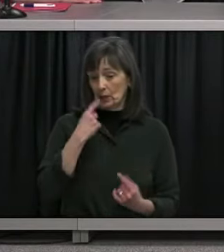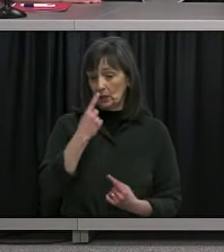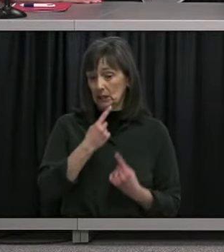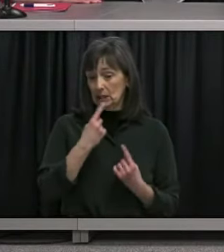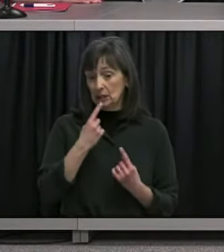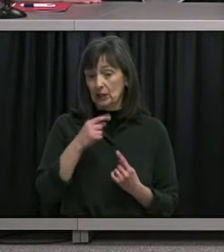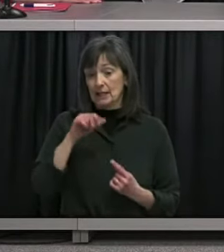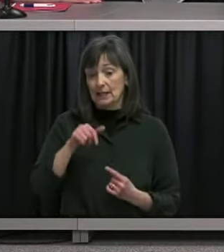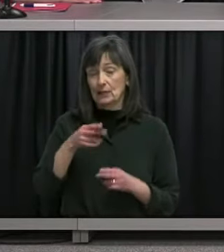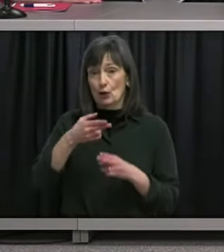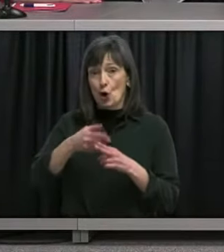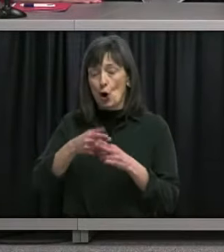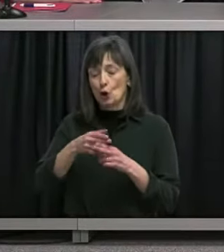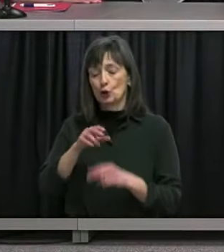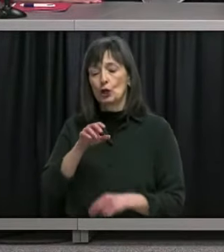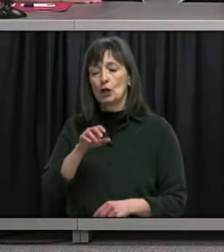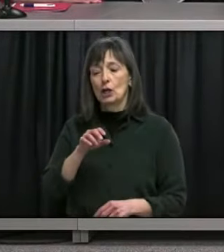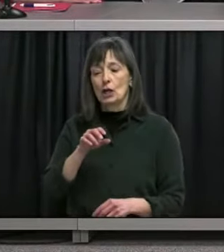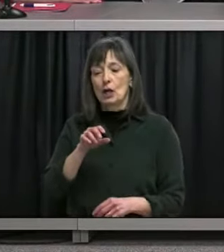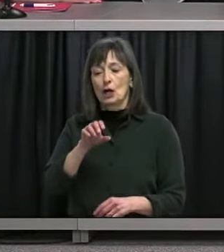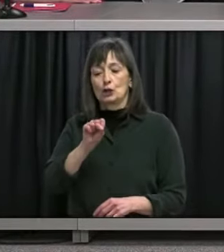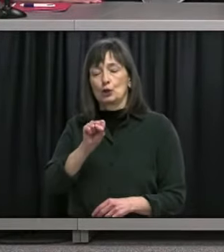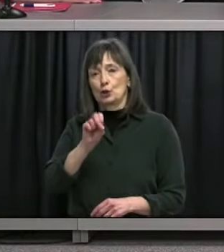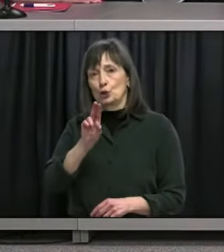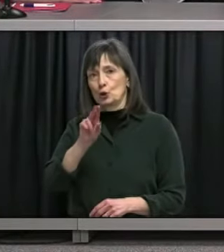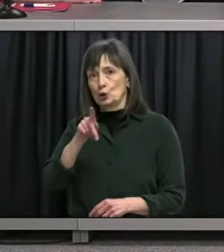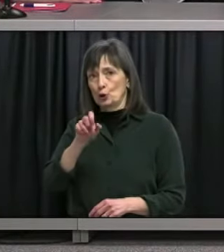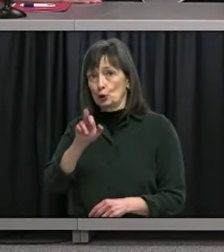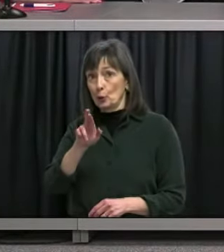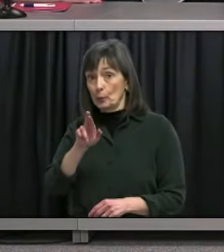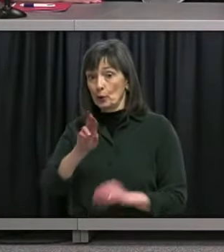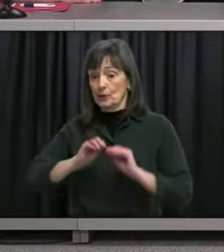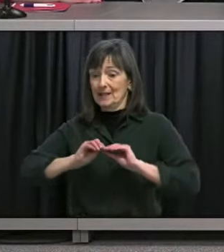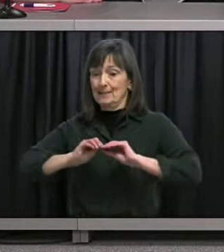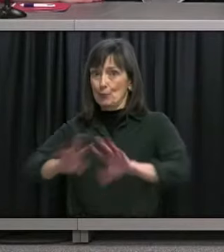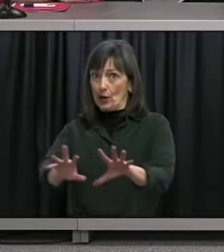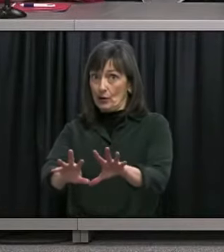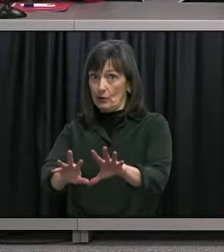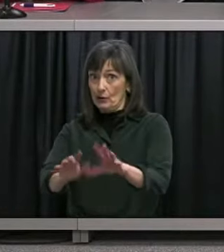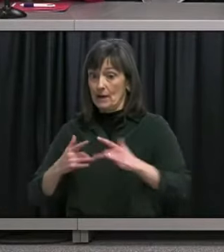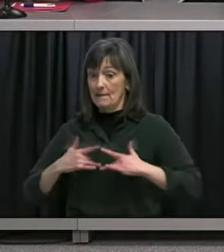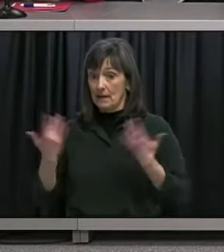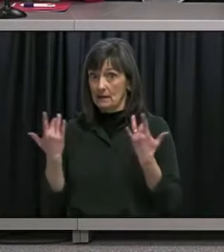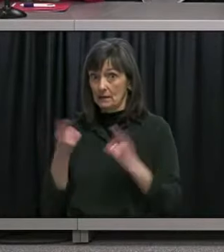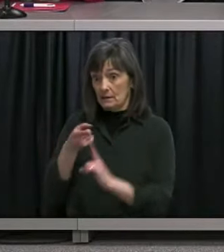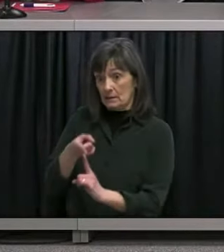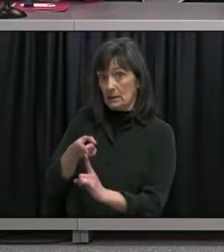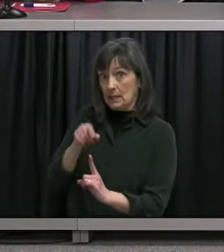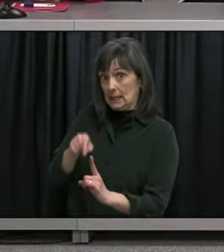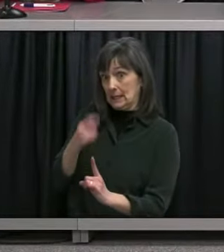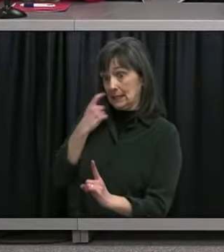super spreader event or was it just that it behaved like it was generated by a super spreader event